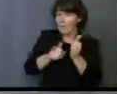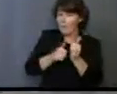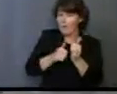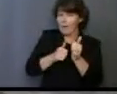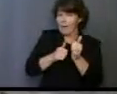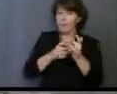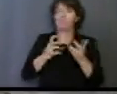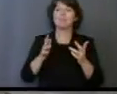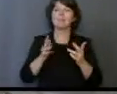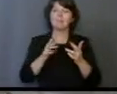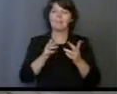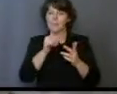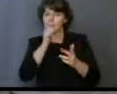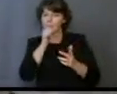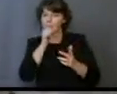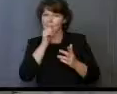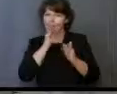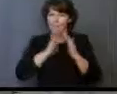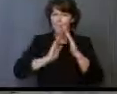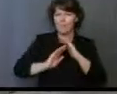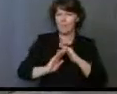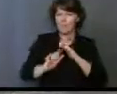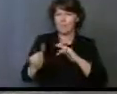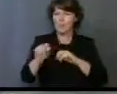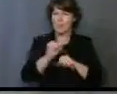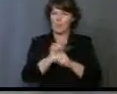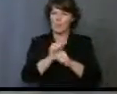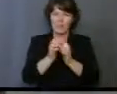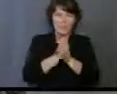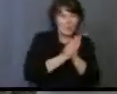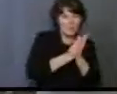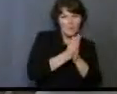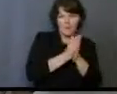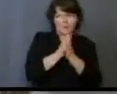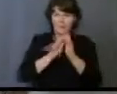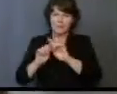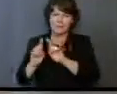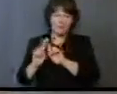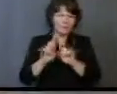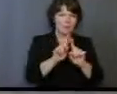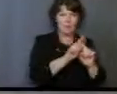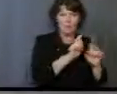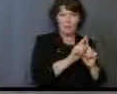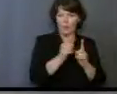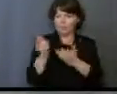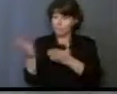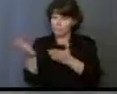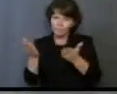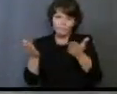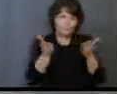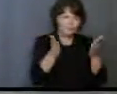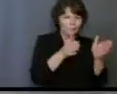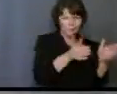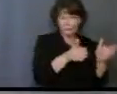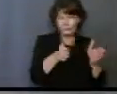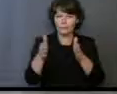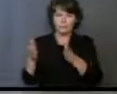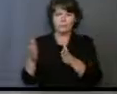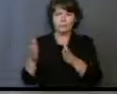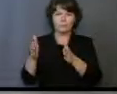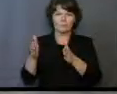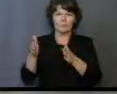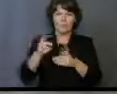indescribable joy. Vic worked diligently in so many ways and in so many avenues, delivering